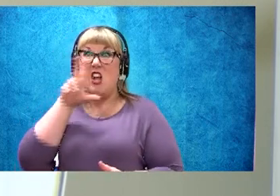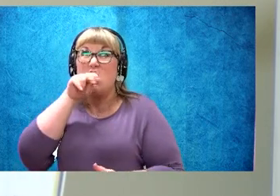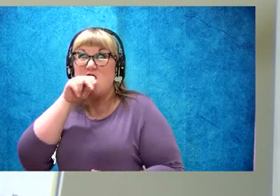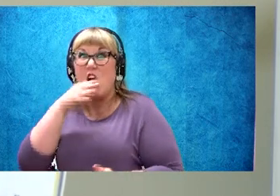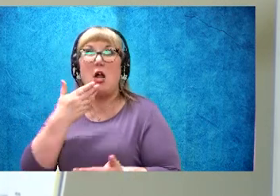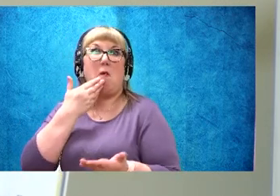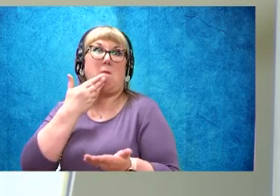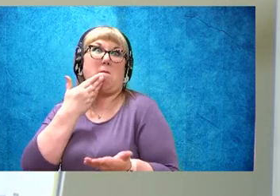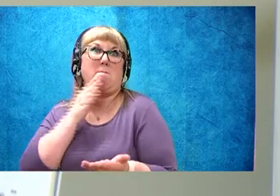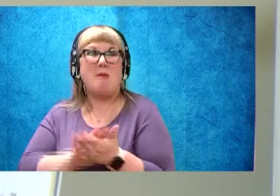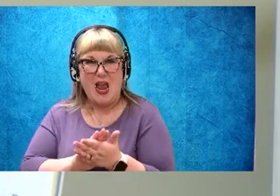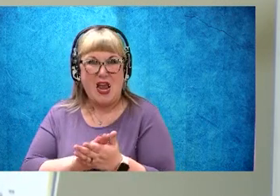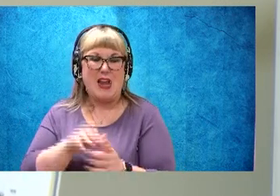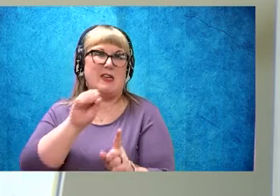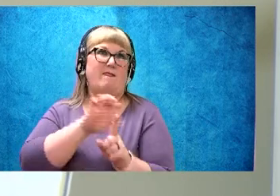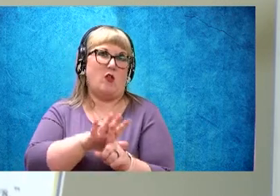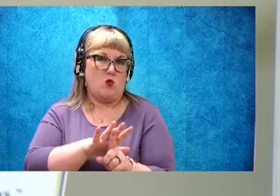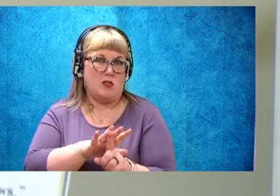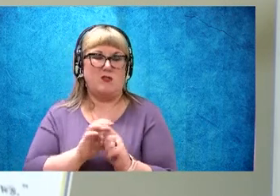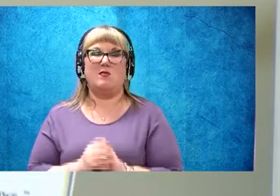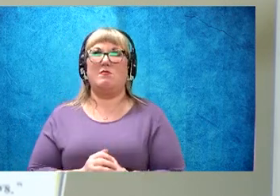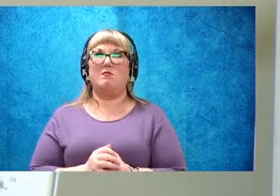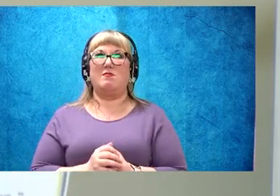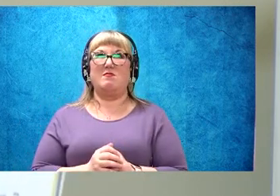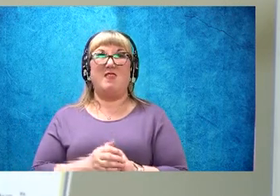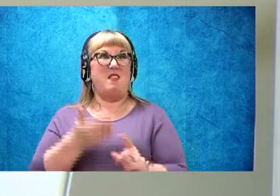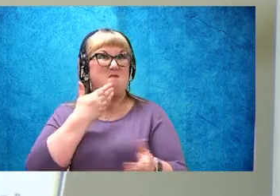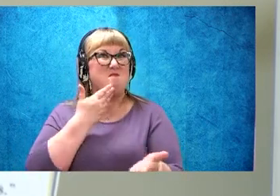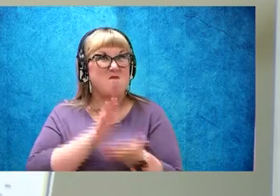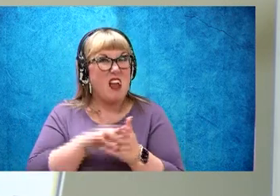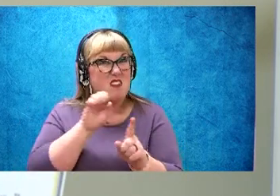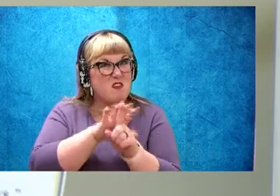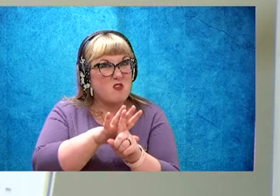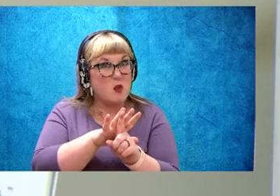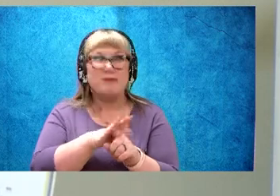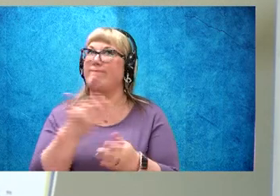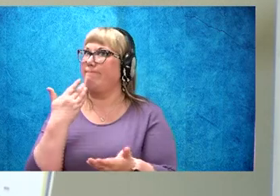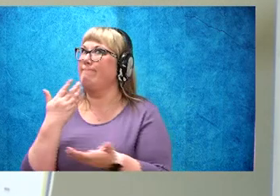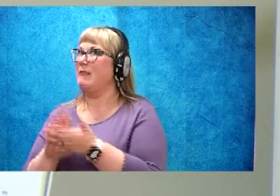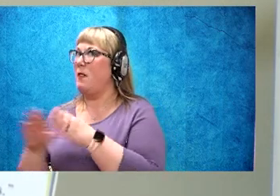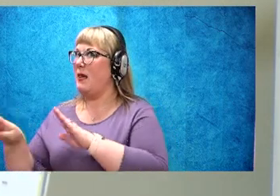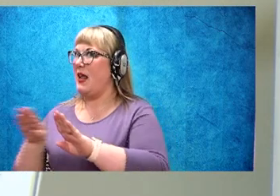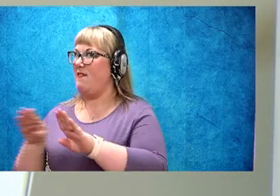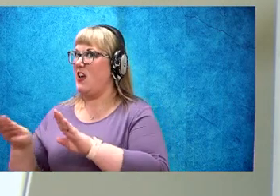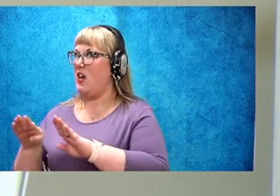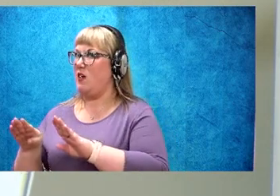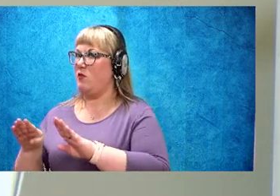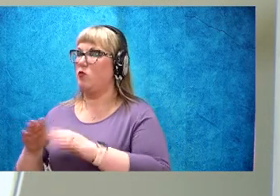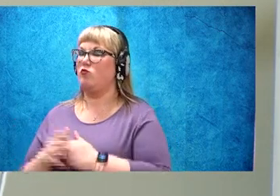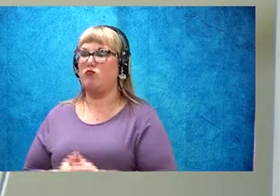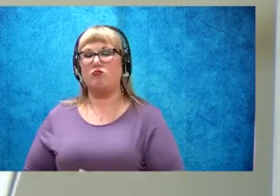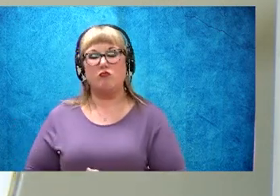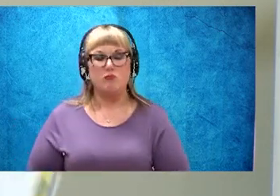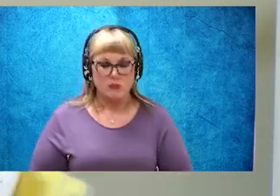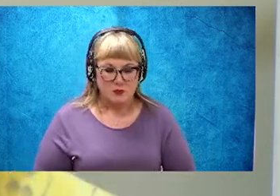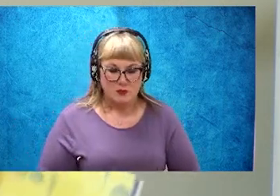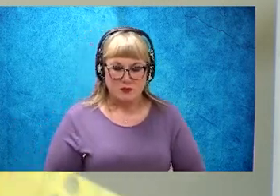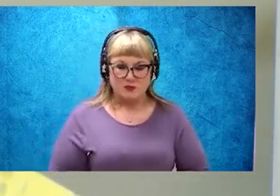cows. I wonder how Duck is a bad influence on the cows. Hmm. Let's keep reading.